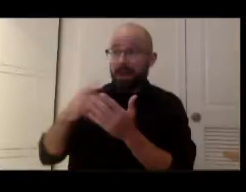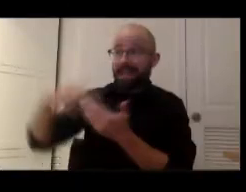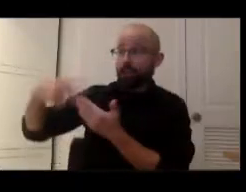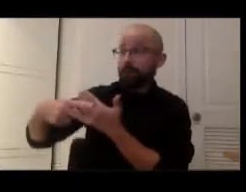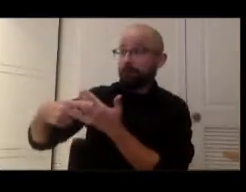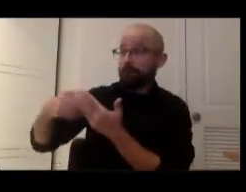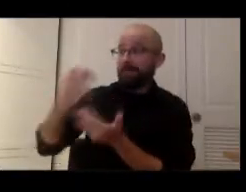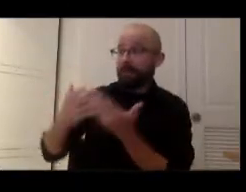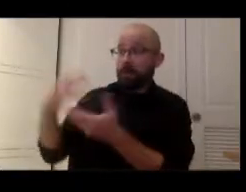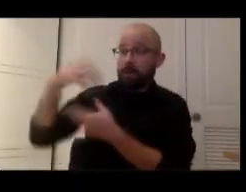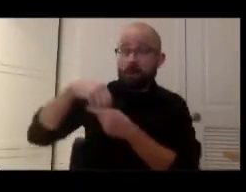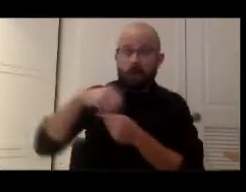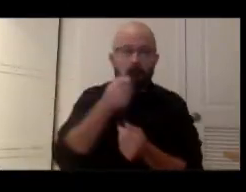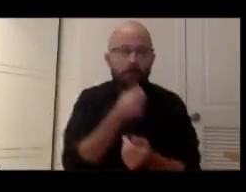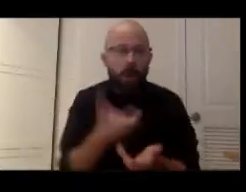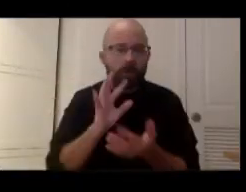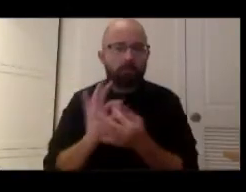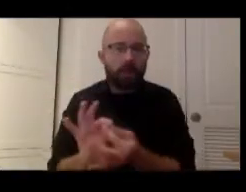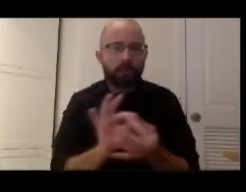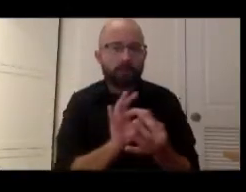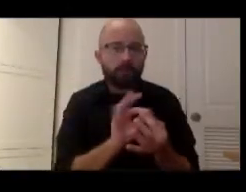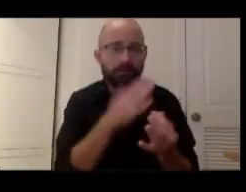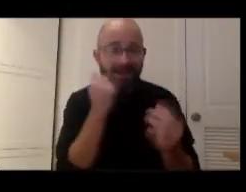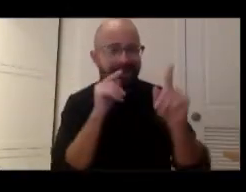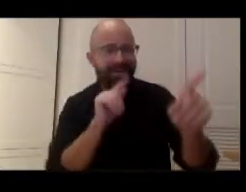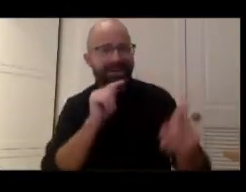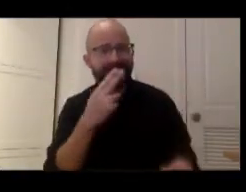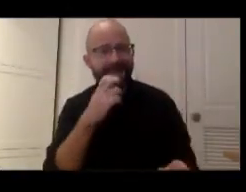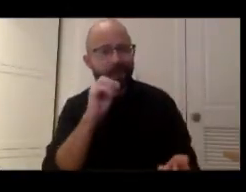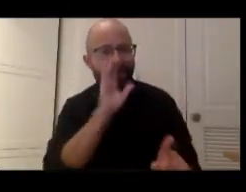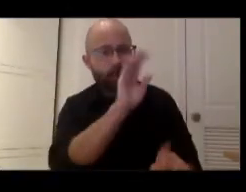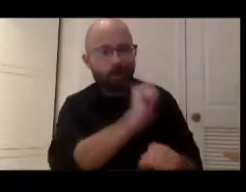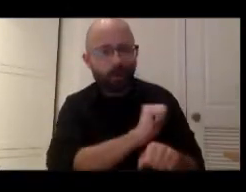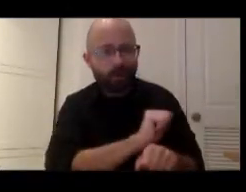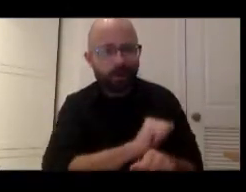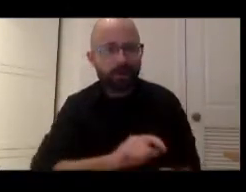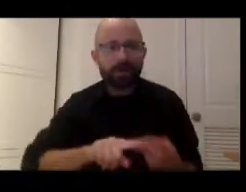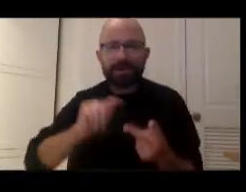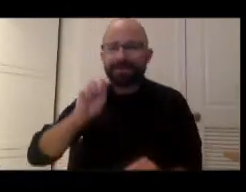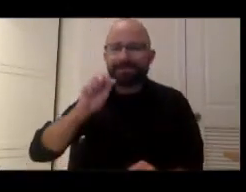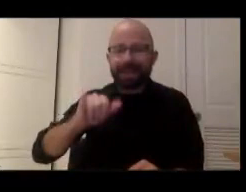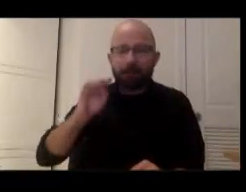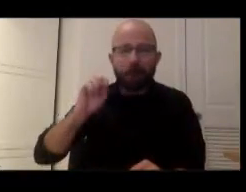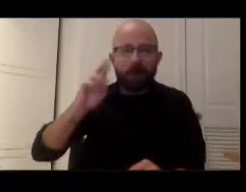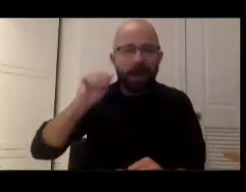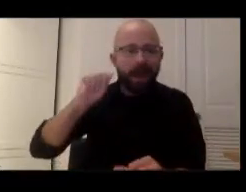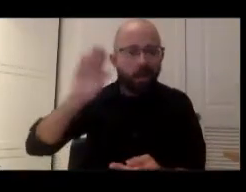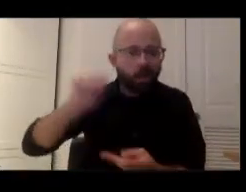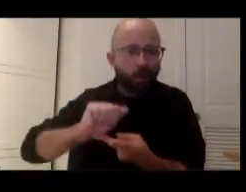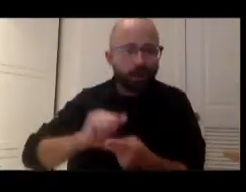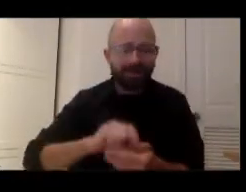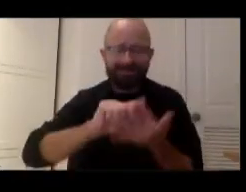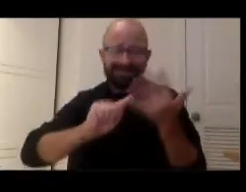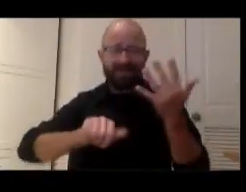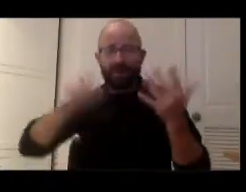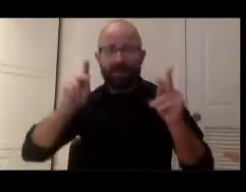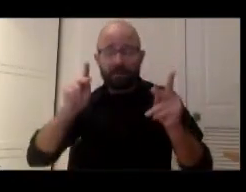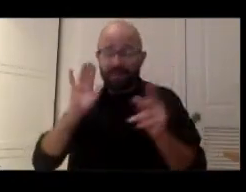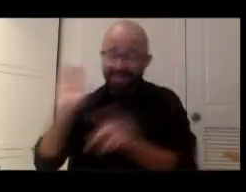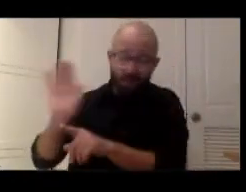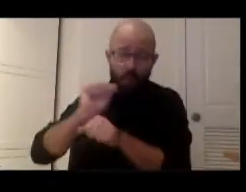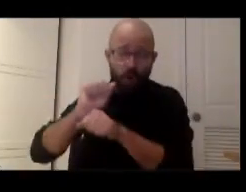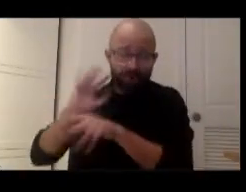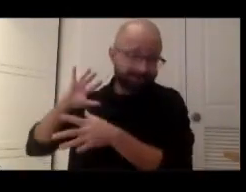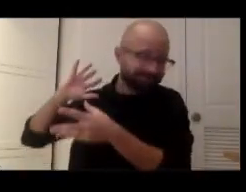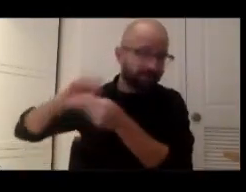relationships because of Theo's work, because of Tay Mariana's work, because of the work of many others that have worked with